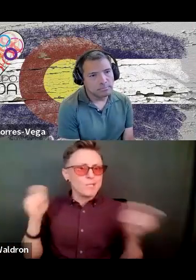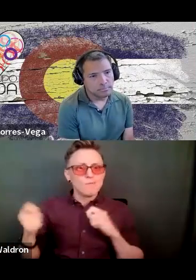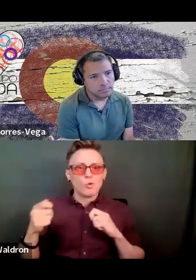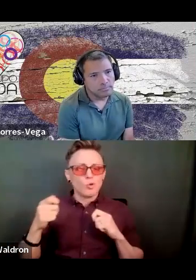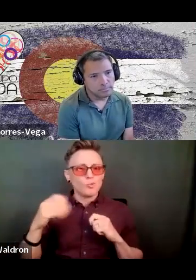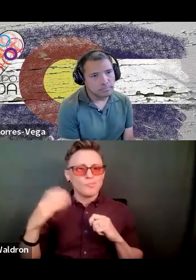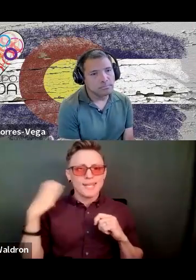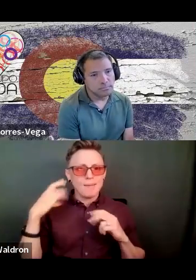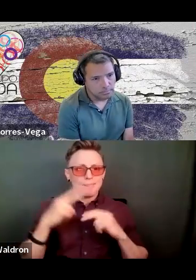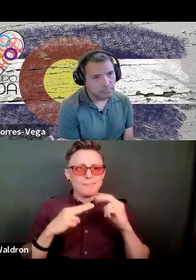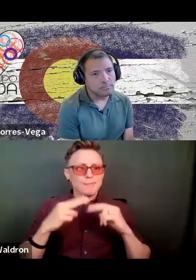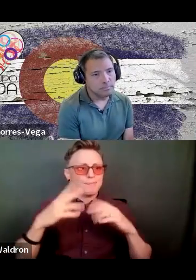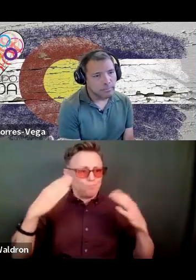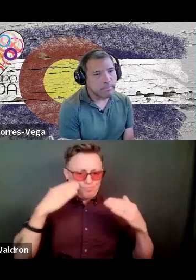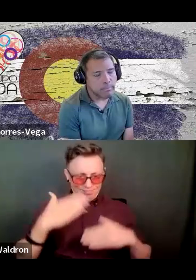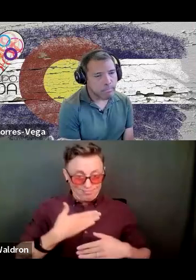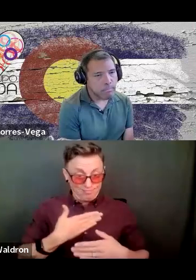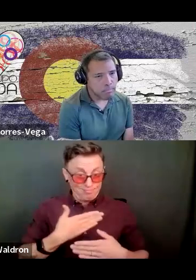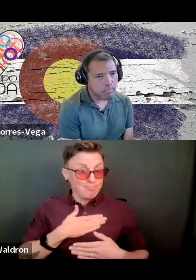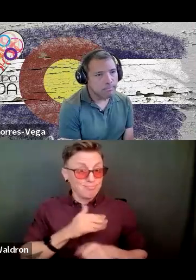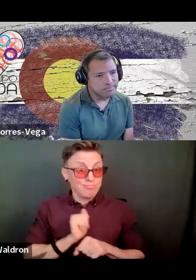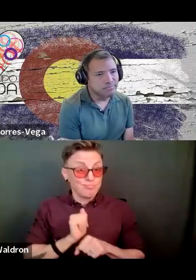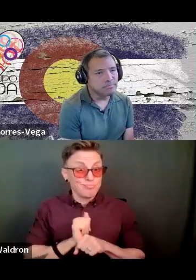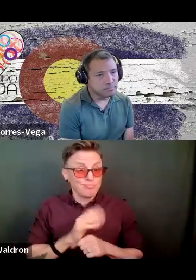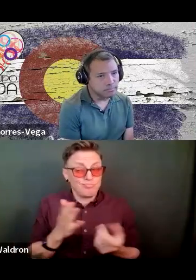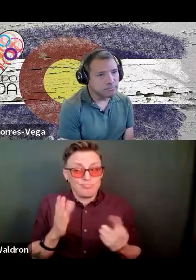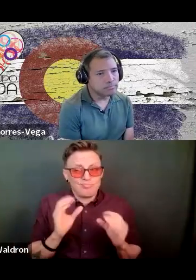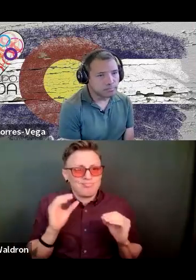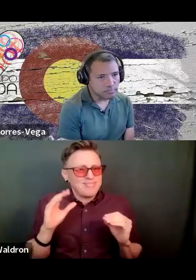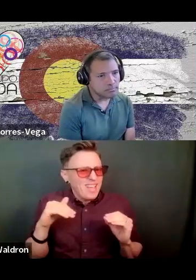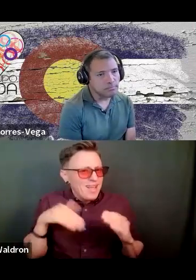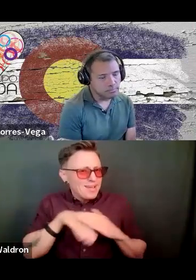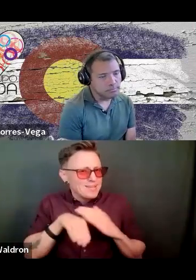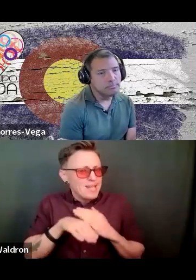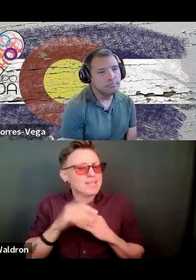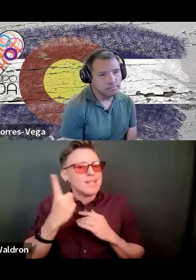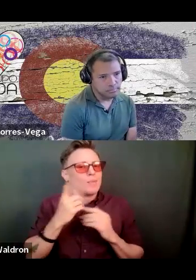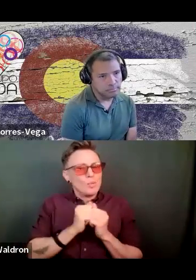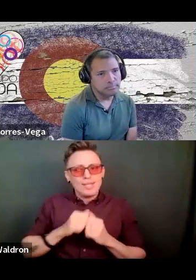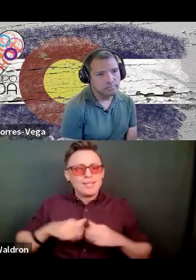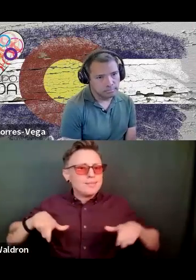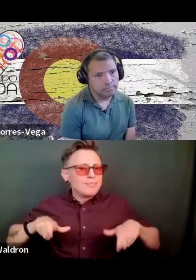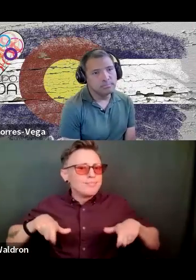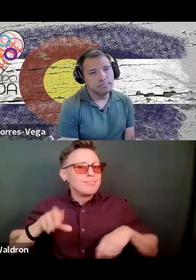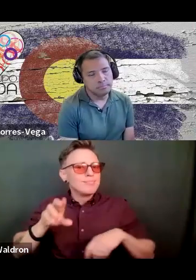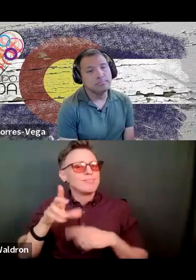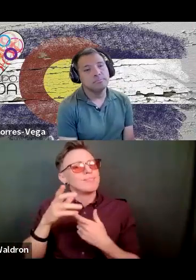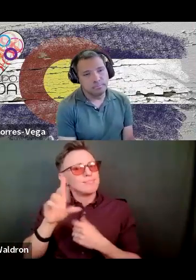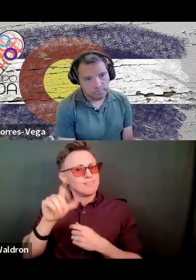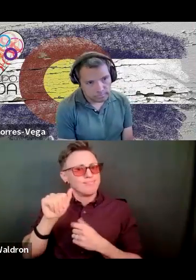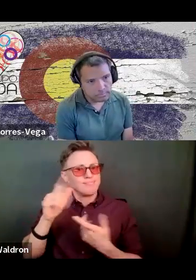so I could do my job, right? It wasn't accessible for someone with a mobility disability to do their job at the state Capitol.